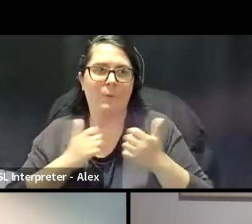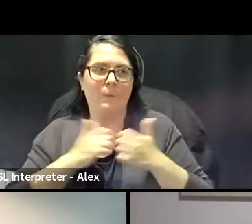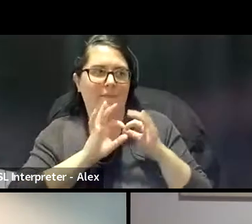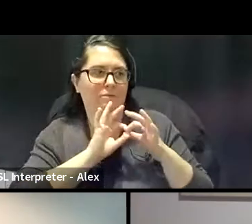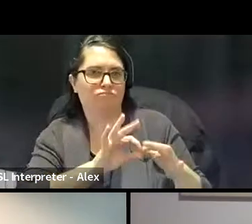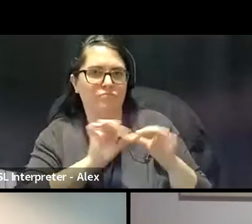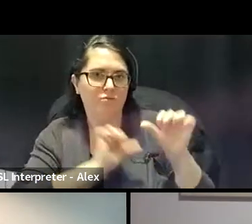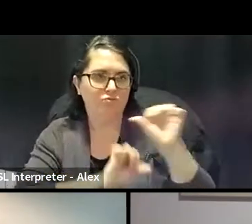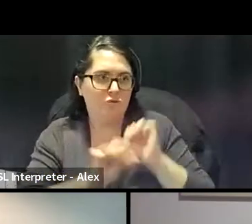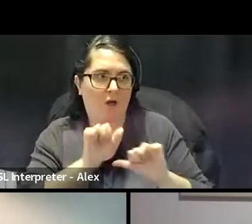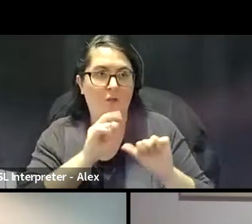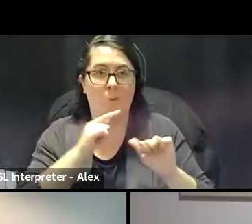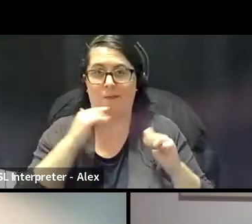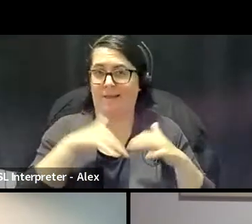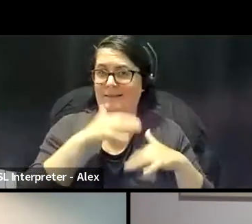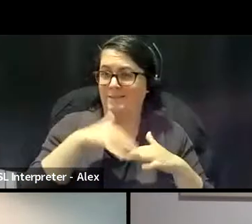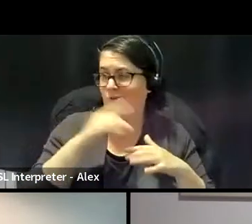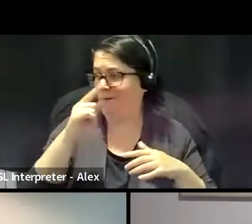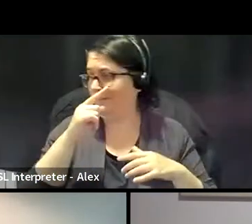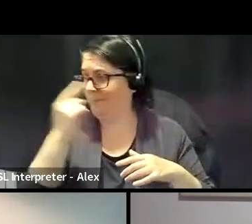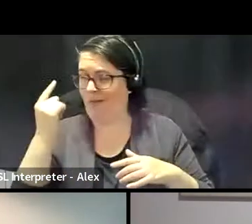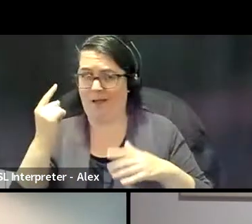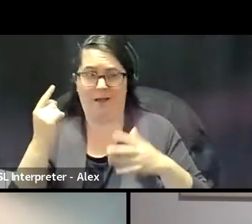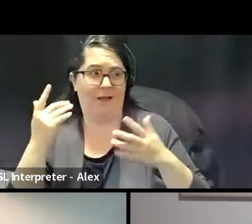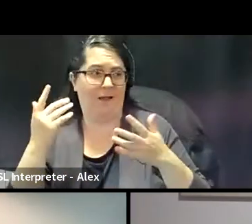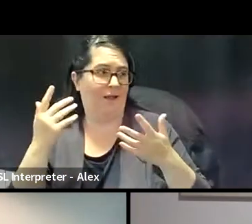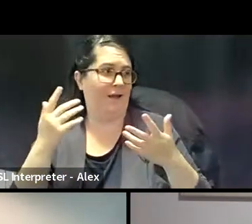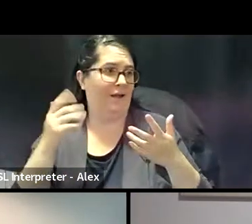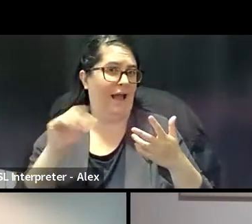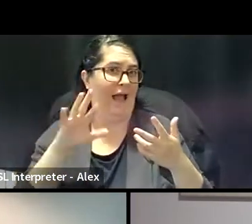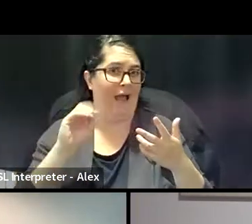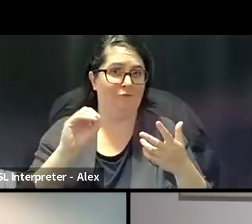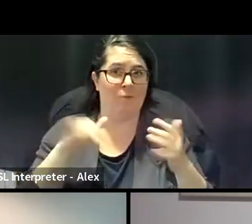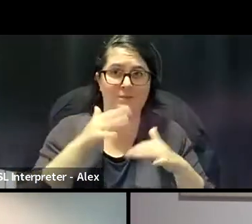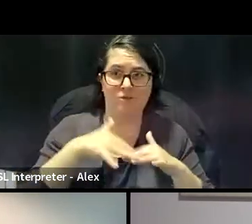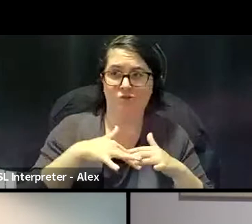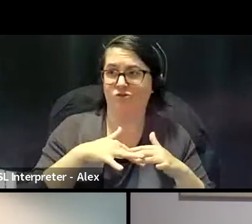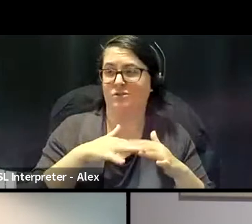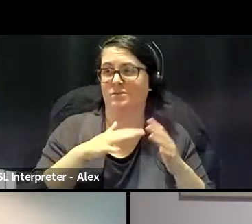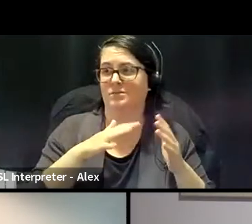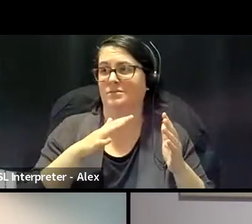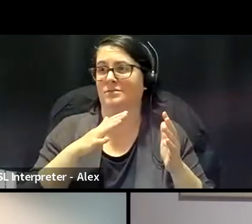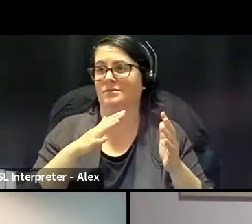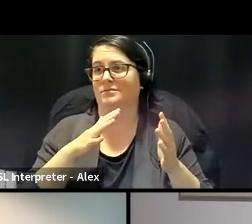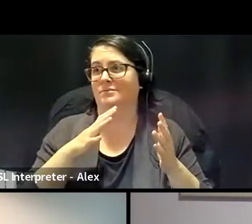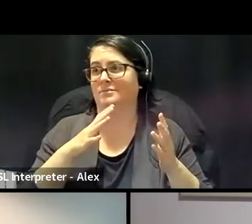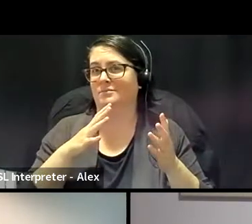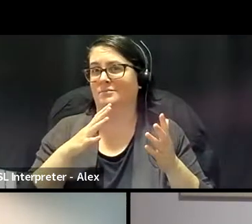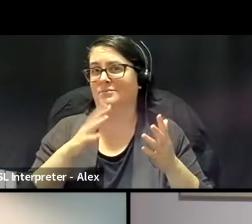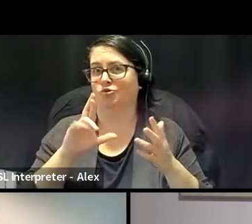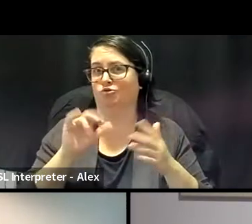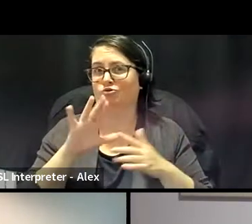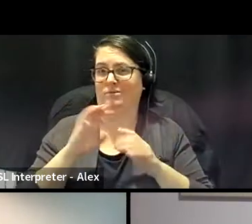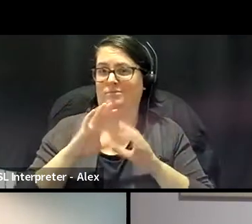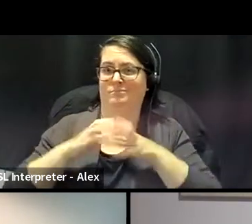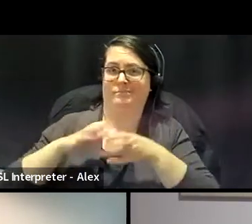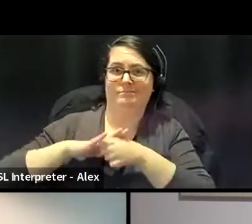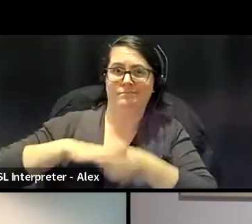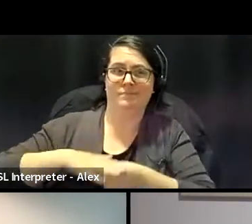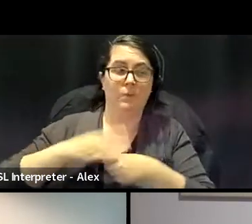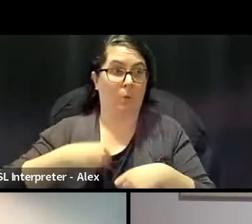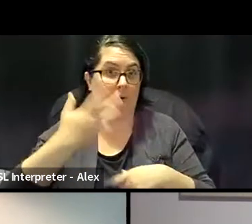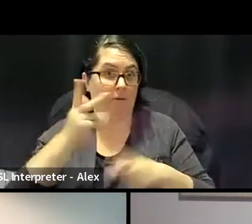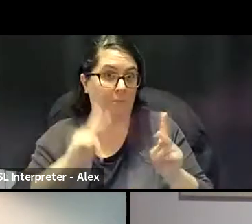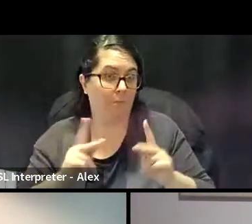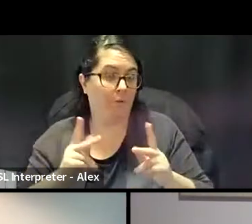other as indigenous, black, uh, Afro indigenous, um, you know, racialized people, white